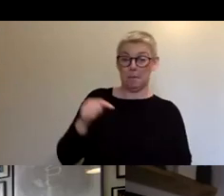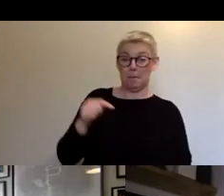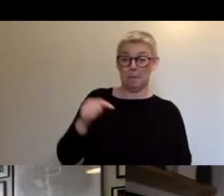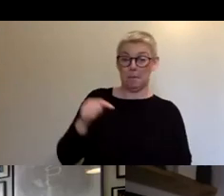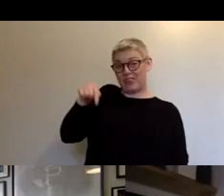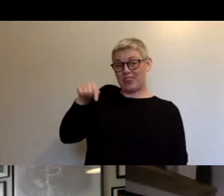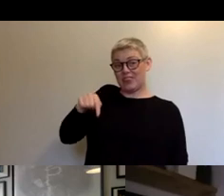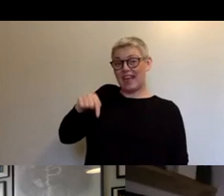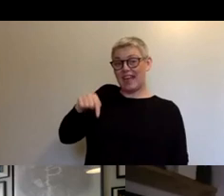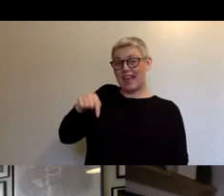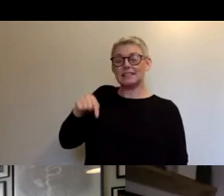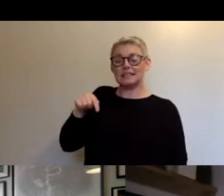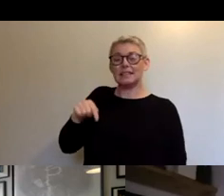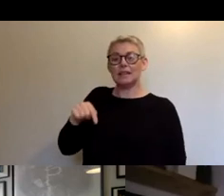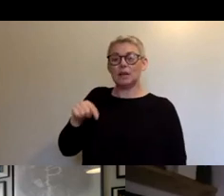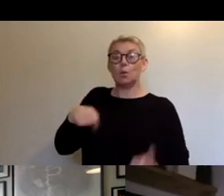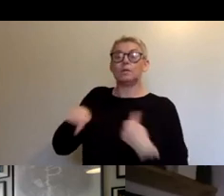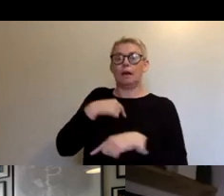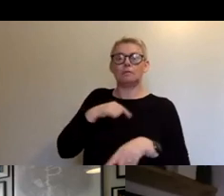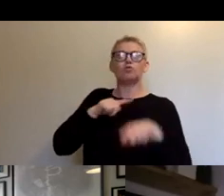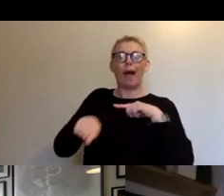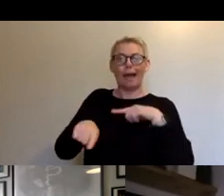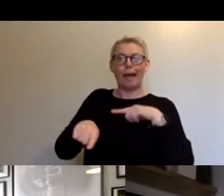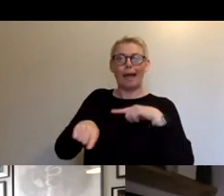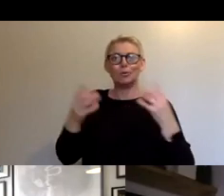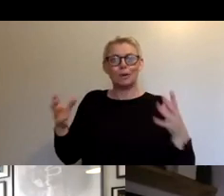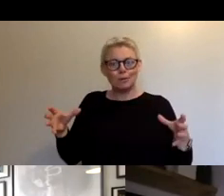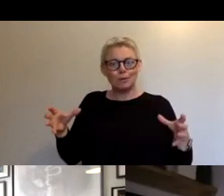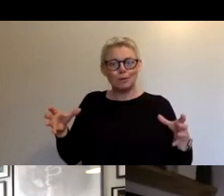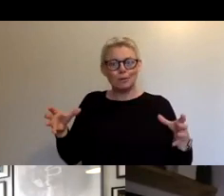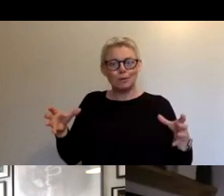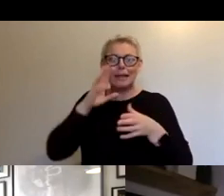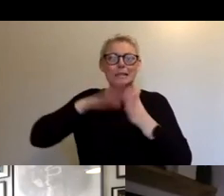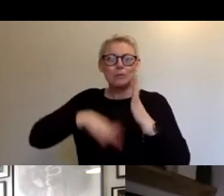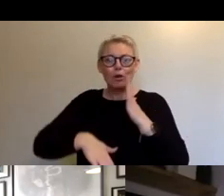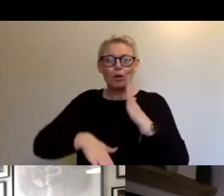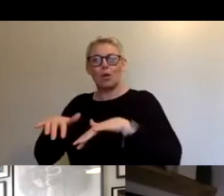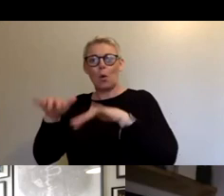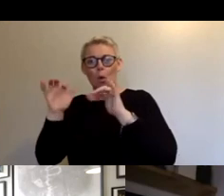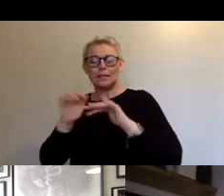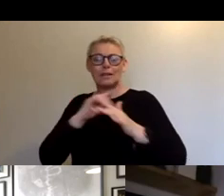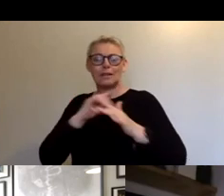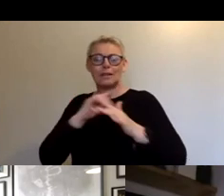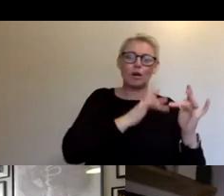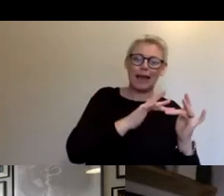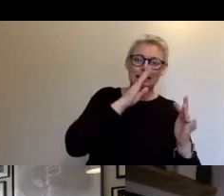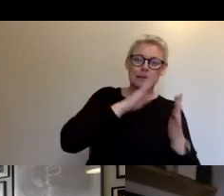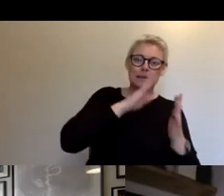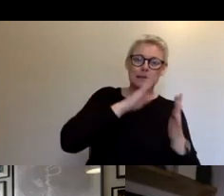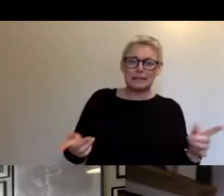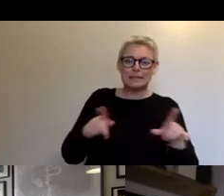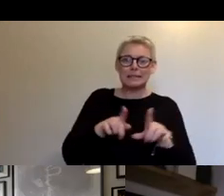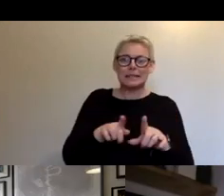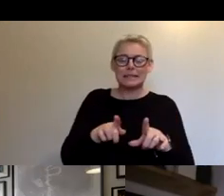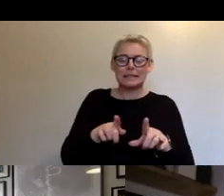and understand the two different audiences, the two different experiences in a way, the only way into, um, unlocking that kind of